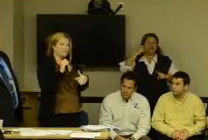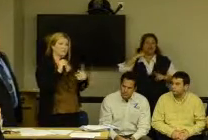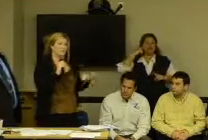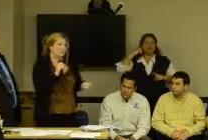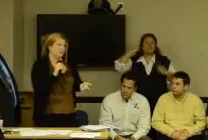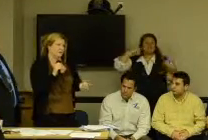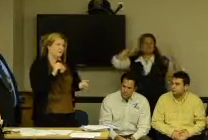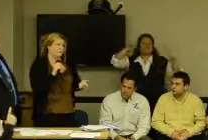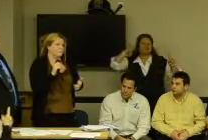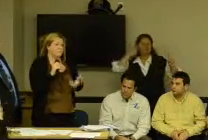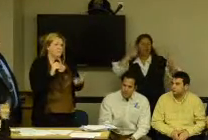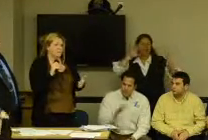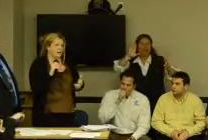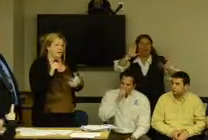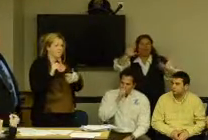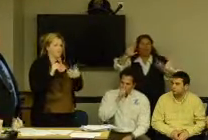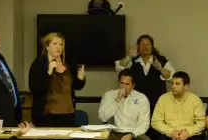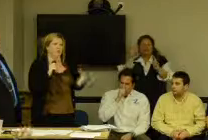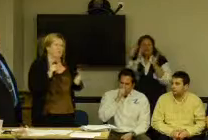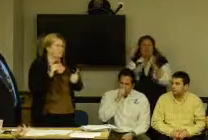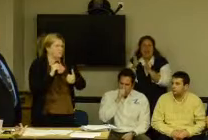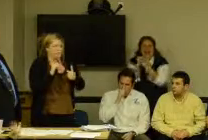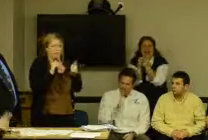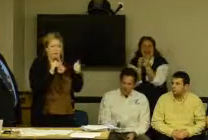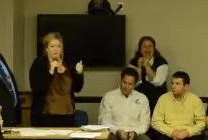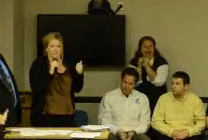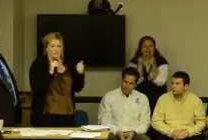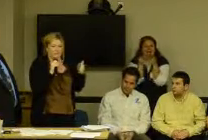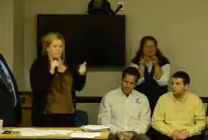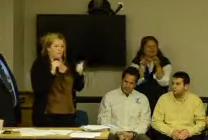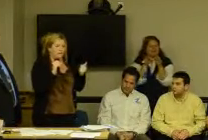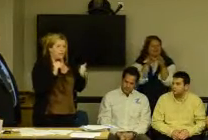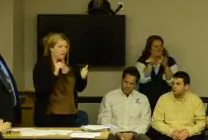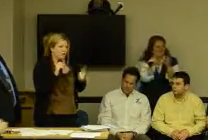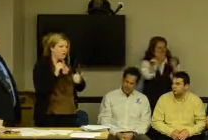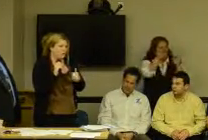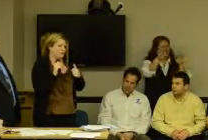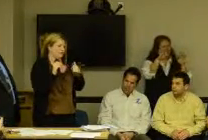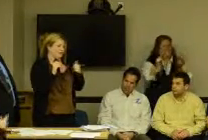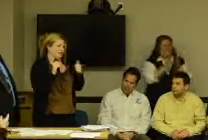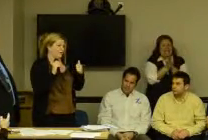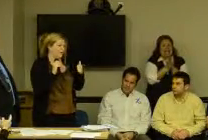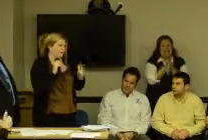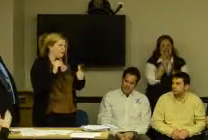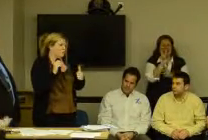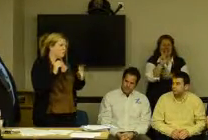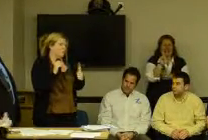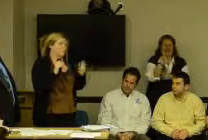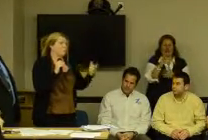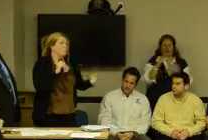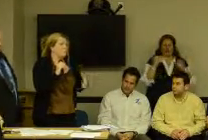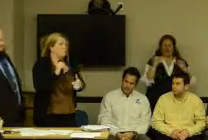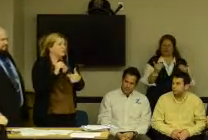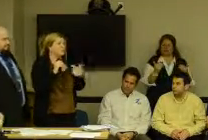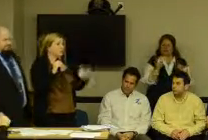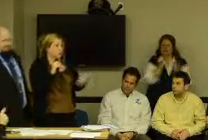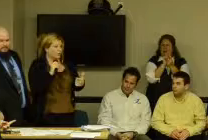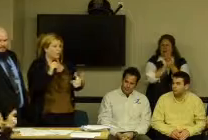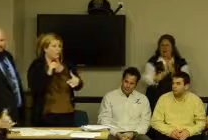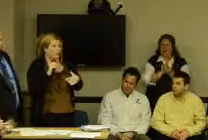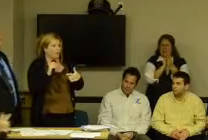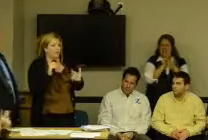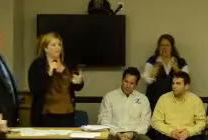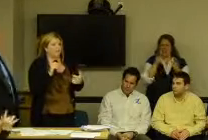successful and see what they did. And sometimes it's motivation, sometimes it's eagerness, it's going out there and meeting people,